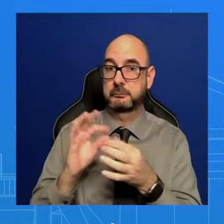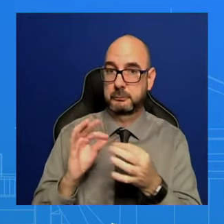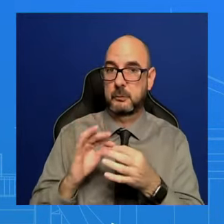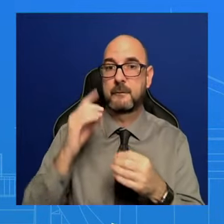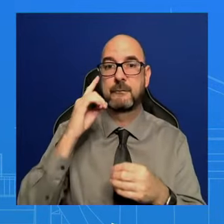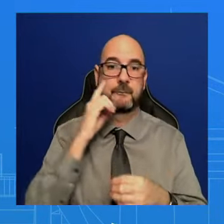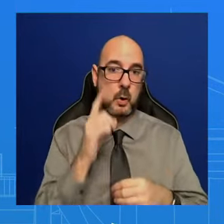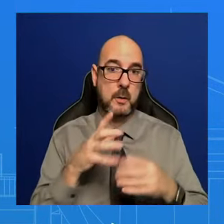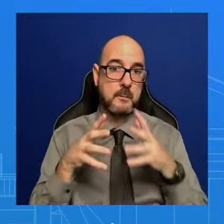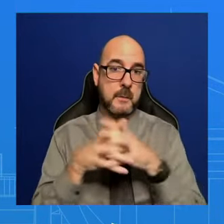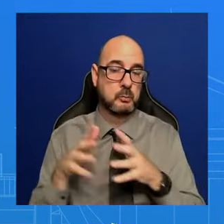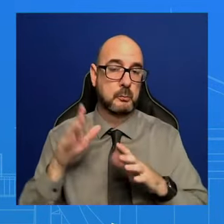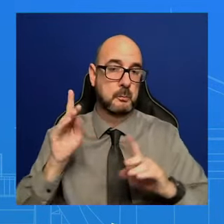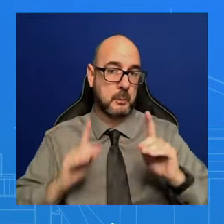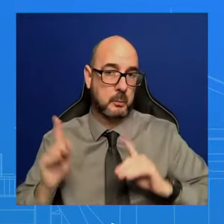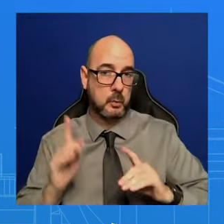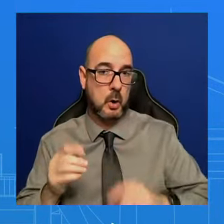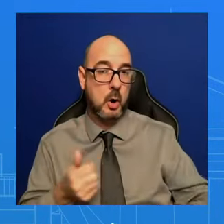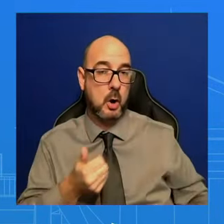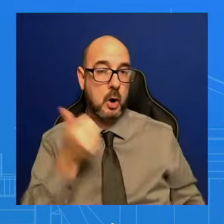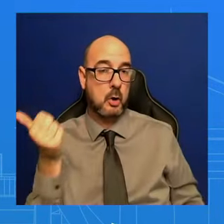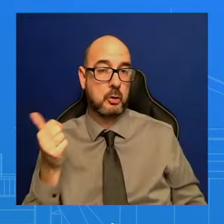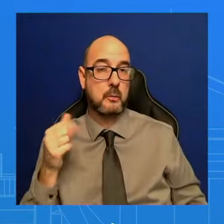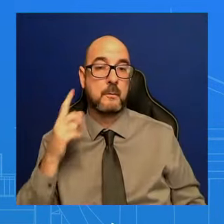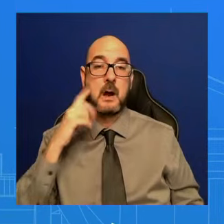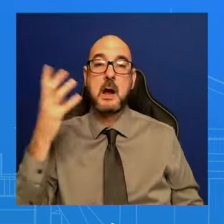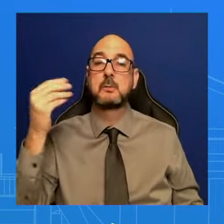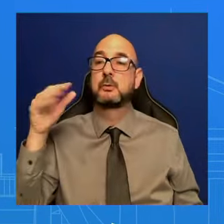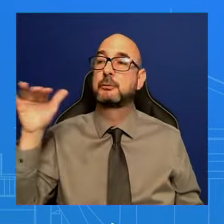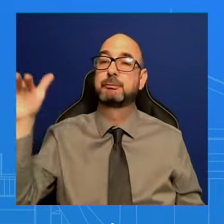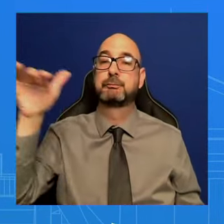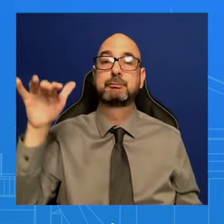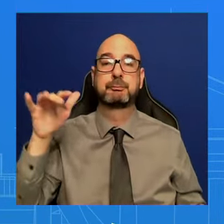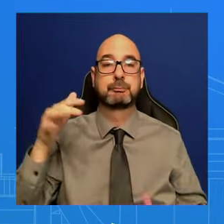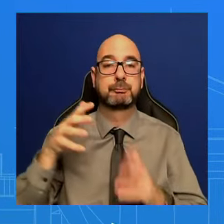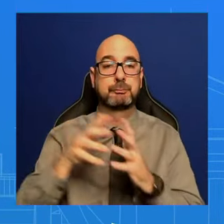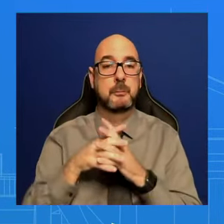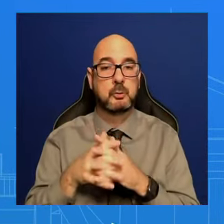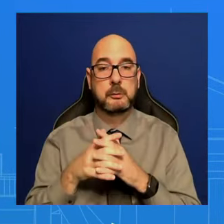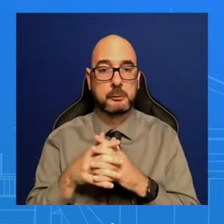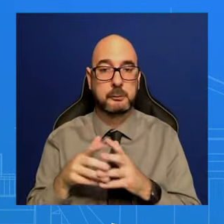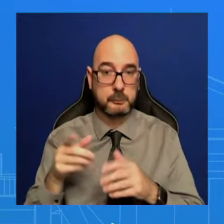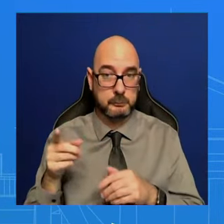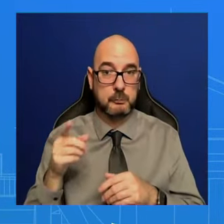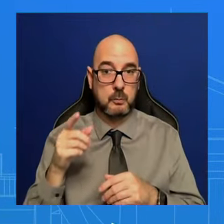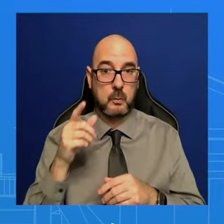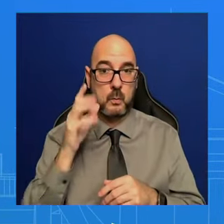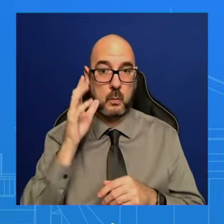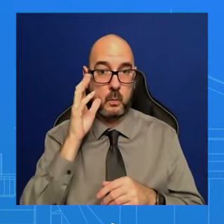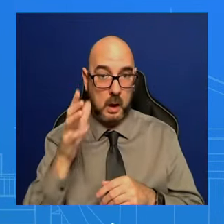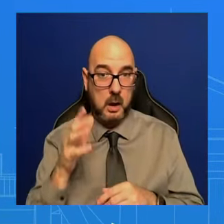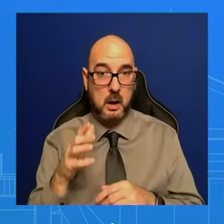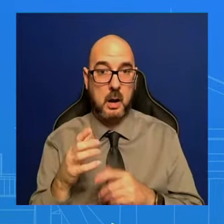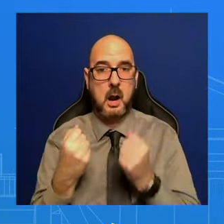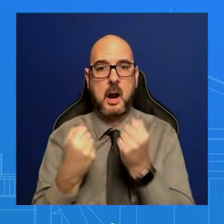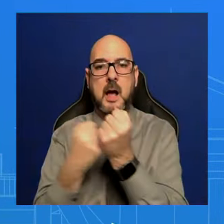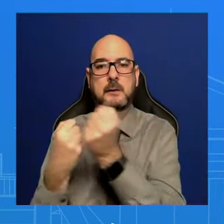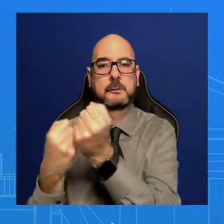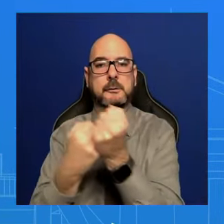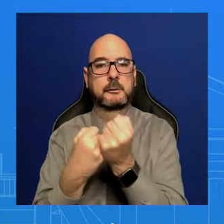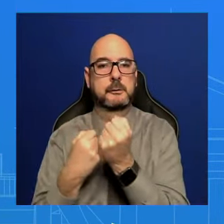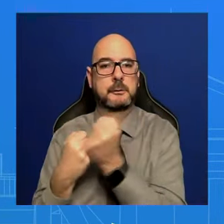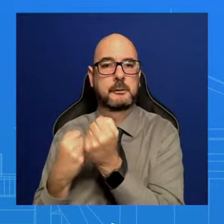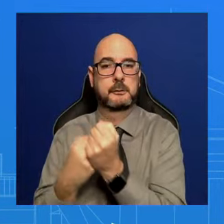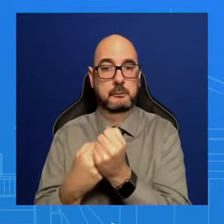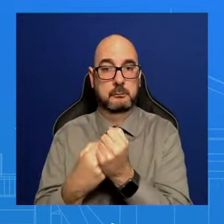U.S. allies? Because I'm looking at some polling data from the U.K. It says that 48 percent of British